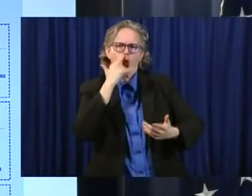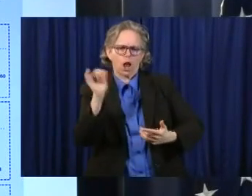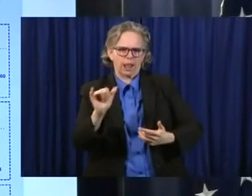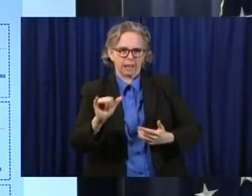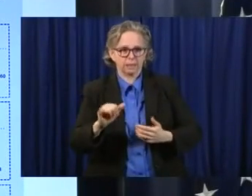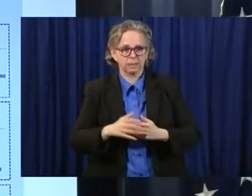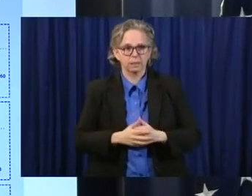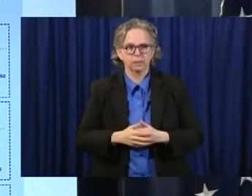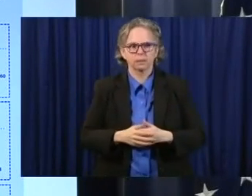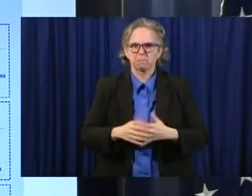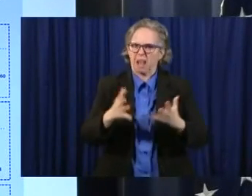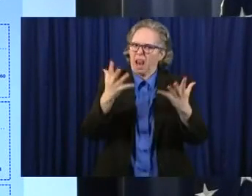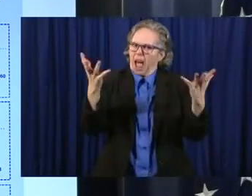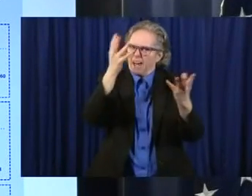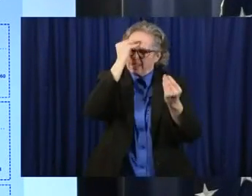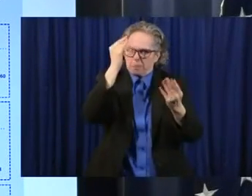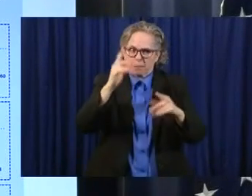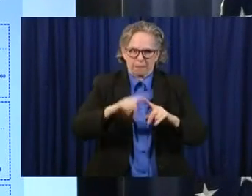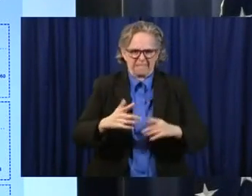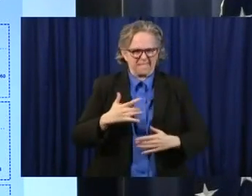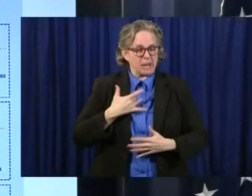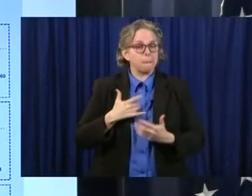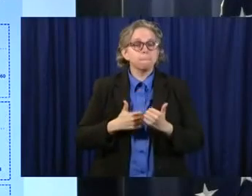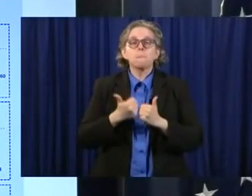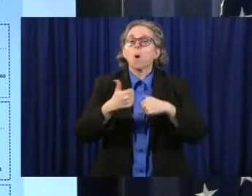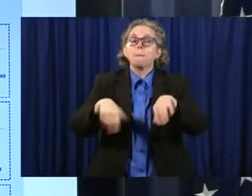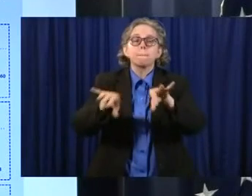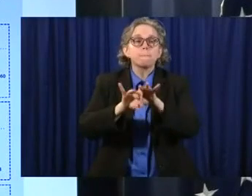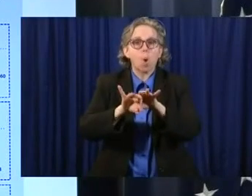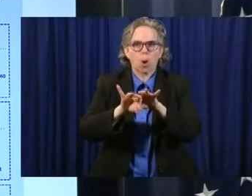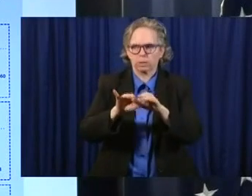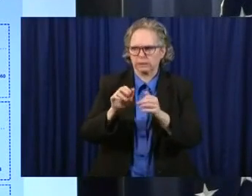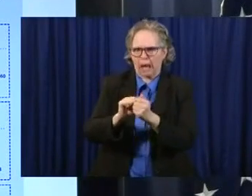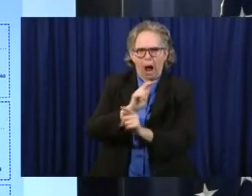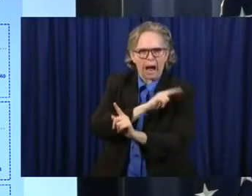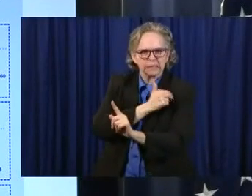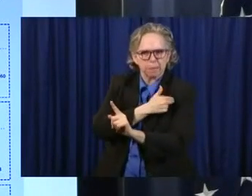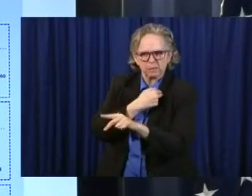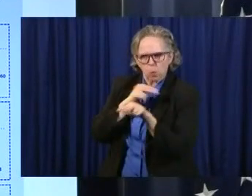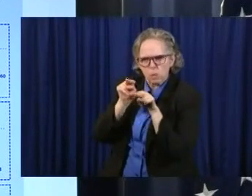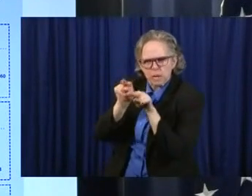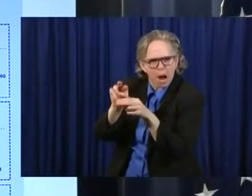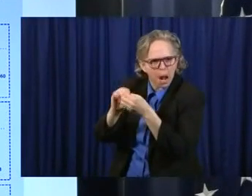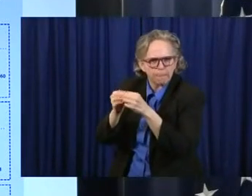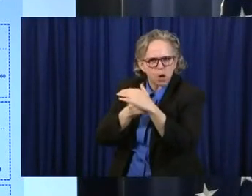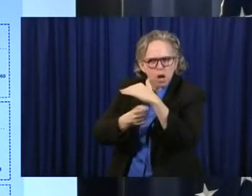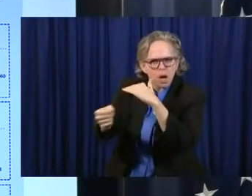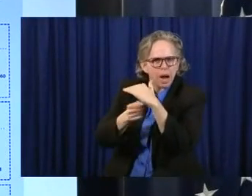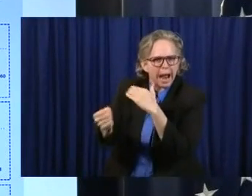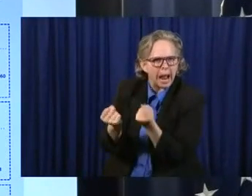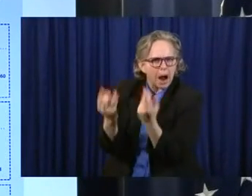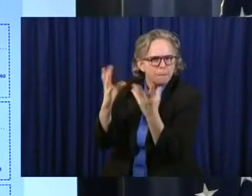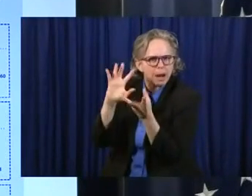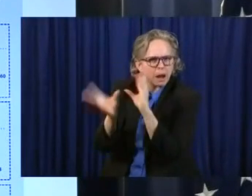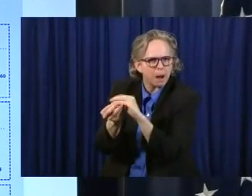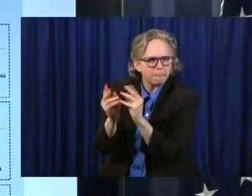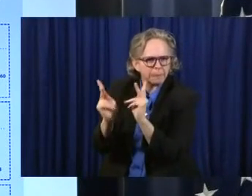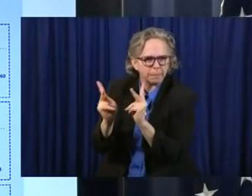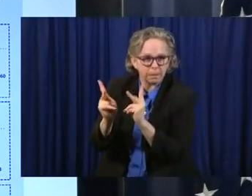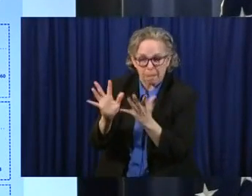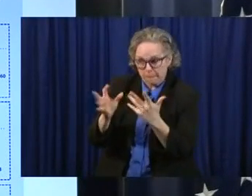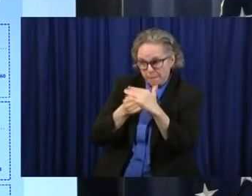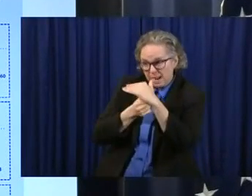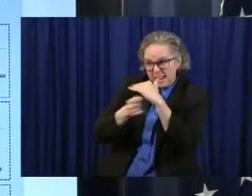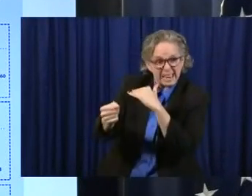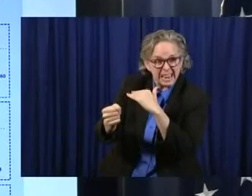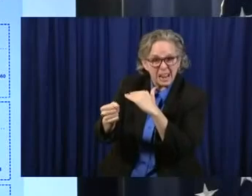hospitalization is a real figure. These are people who, when they go in, they go in because they know that they have the